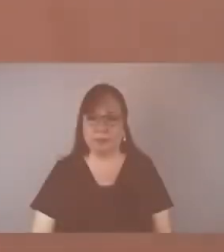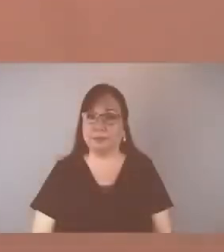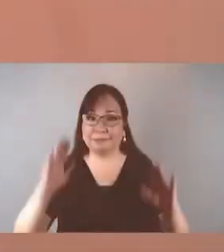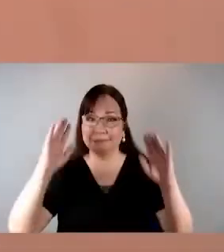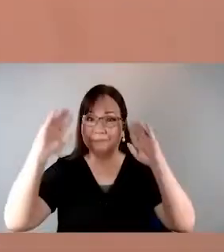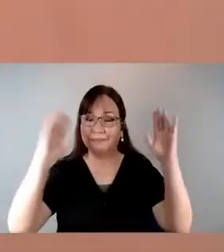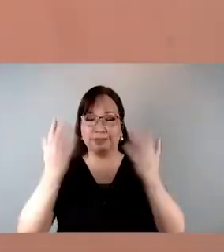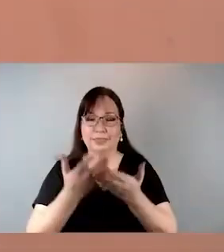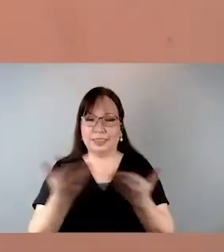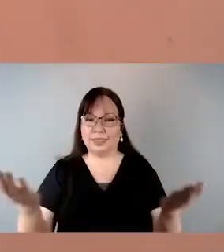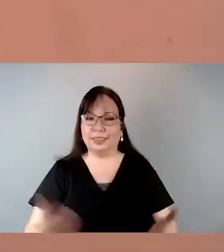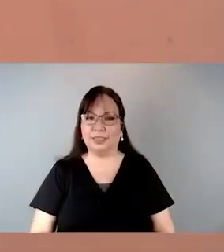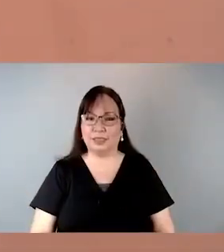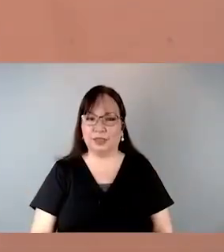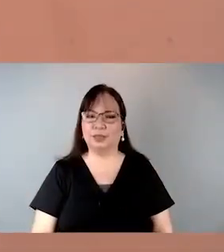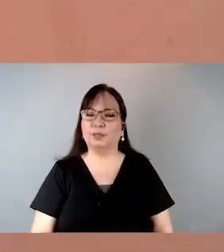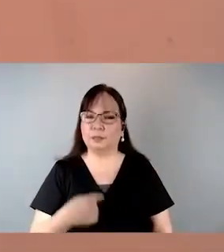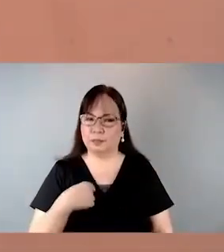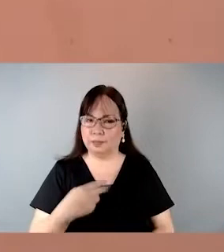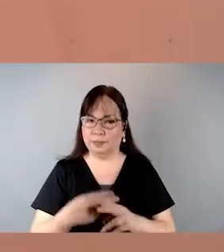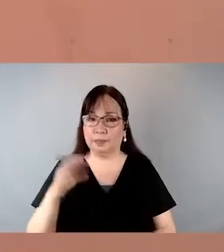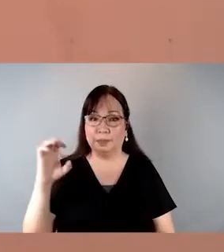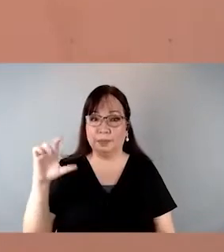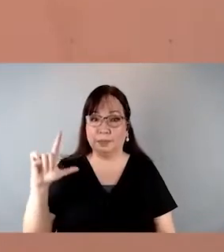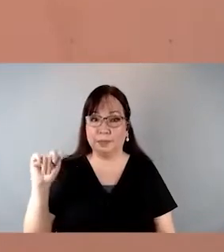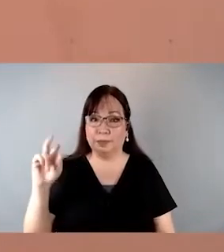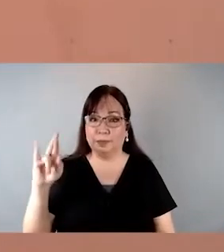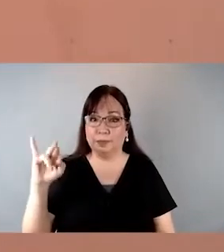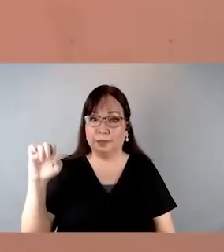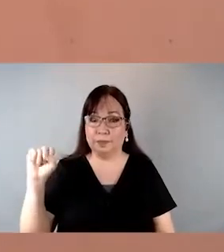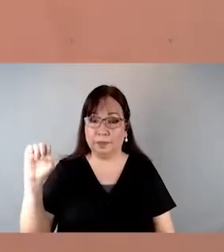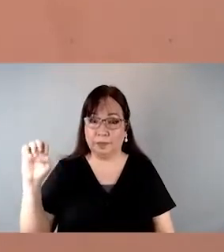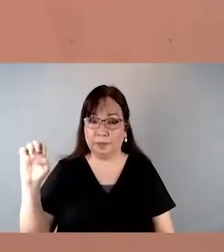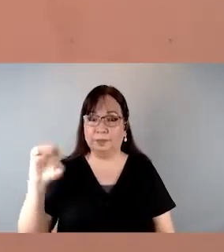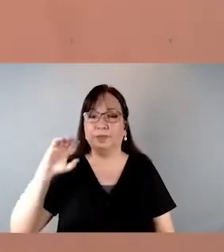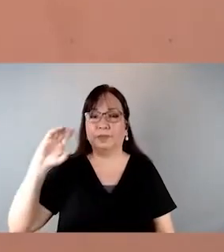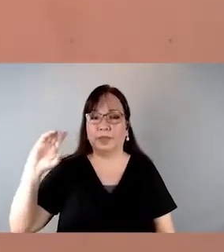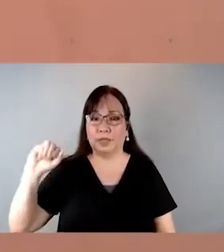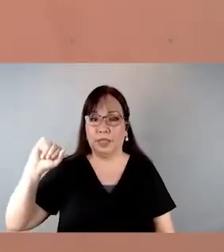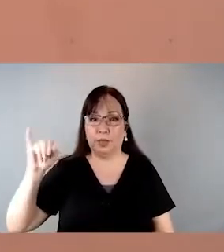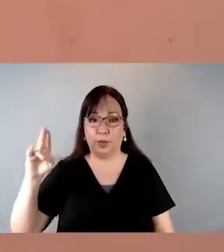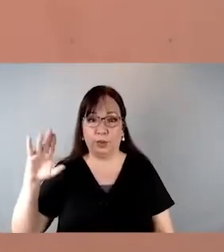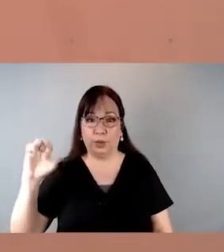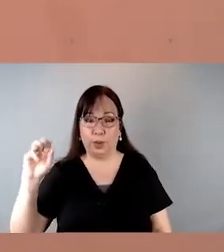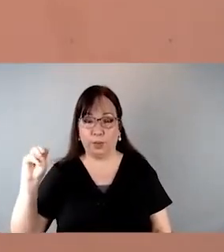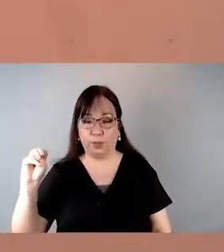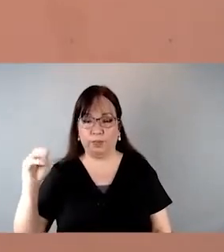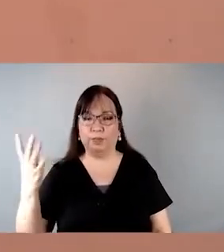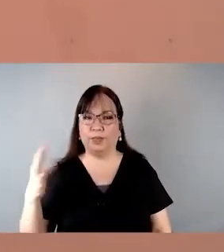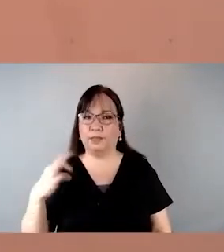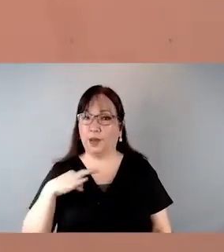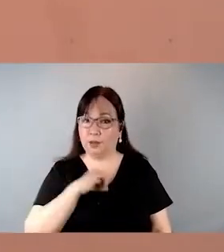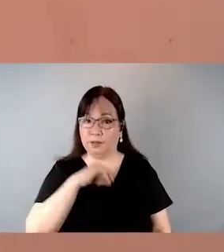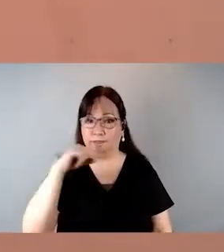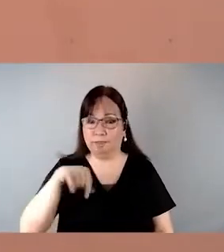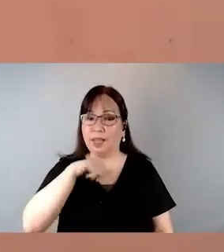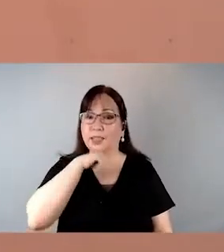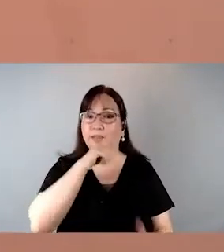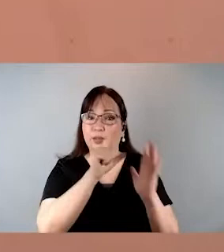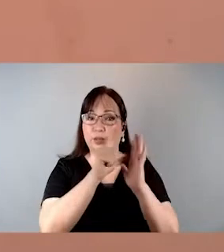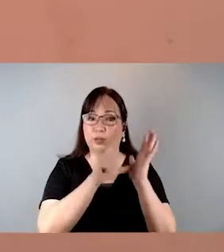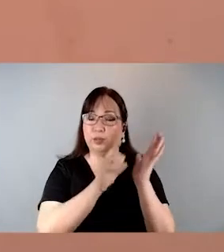Hi everyone, I am Clarice Ann Estorninos-Kahukom, faculty of the Atenea Law School,